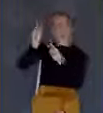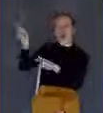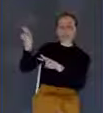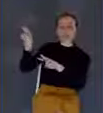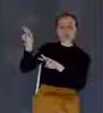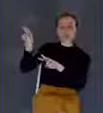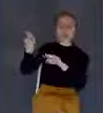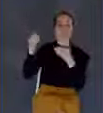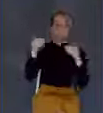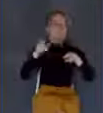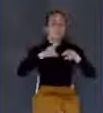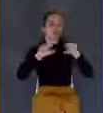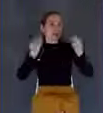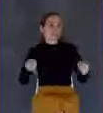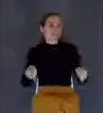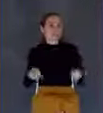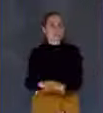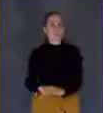Thank you. may be seated.